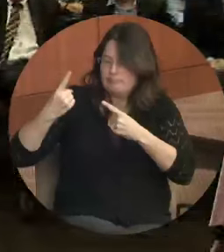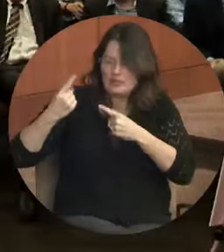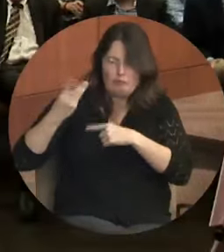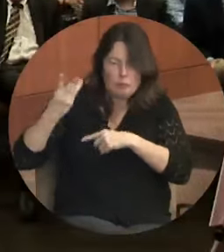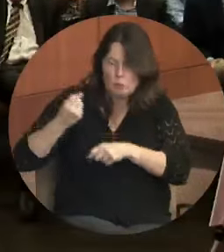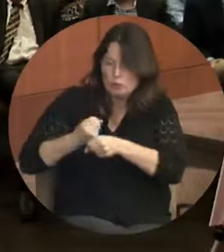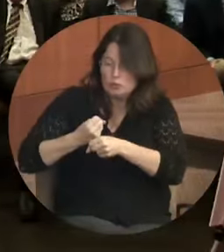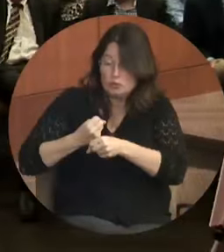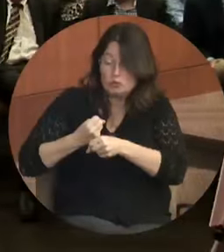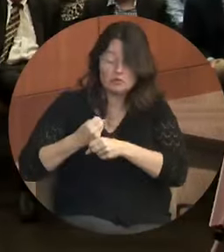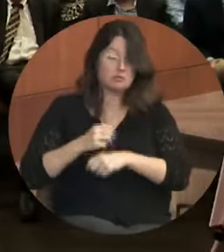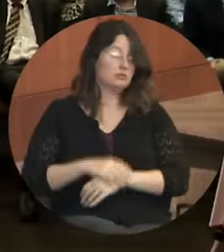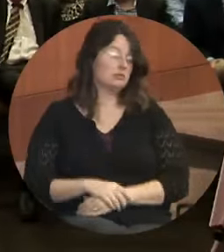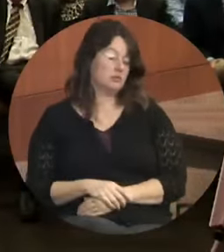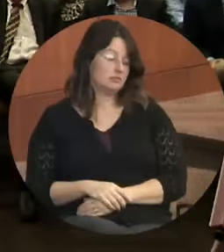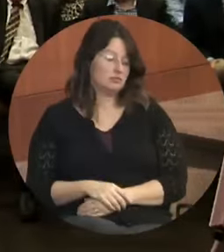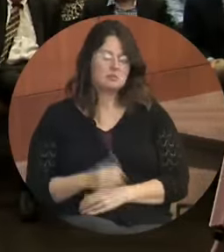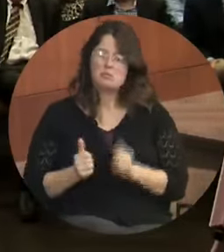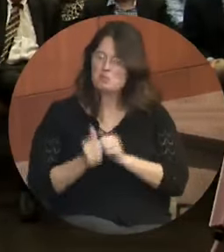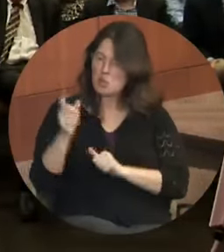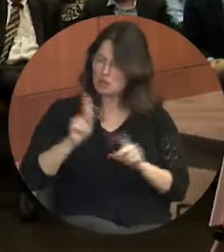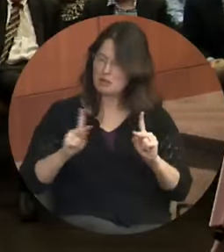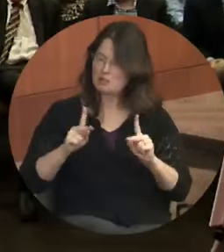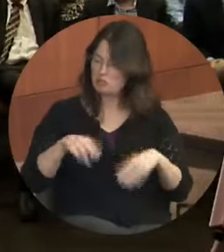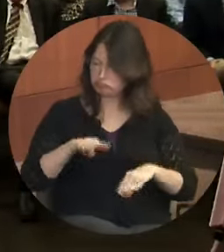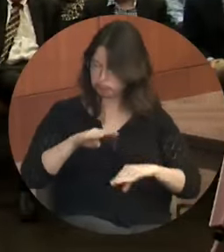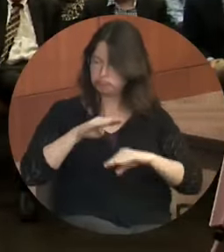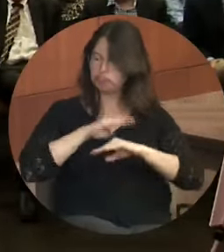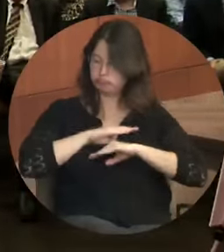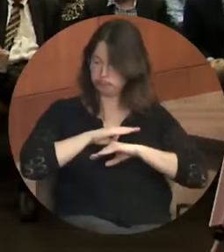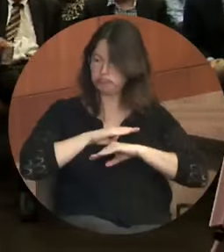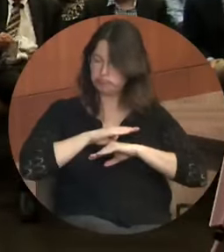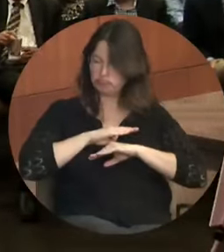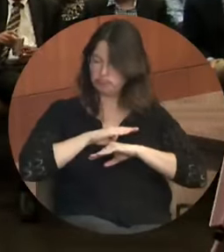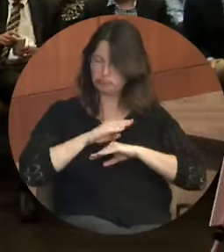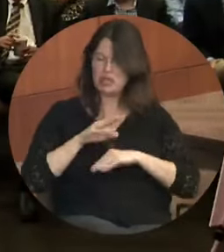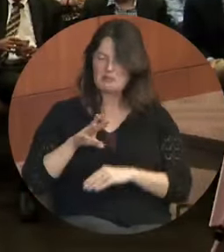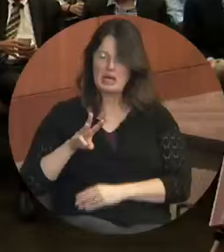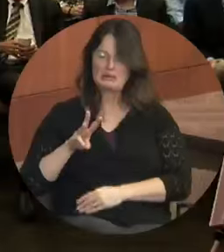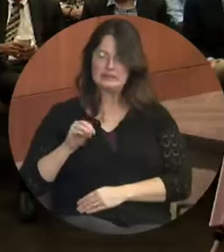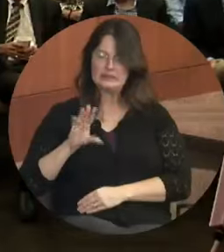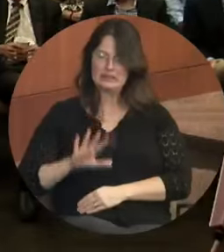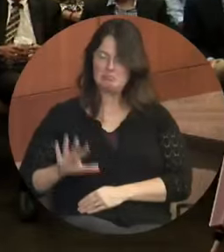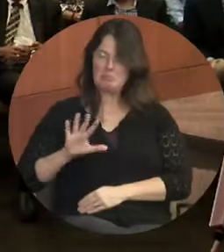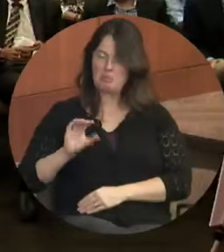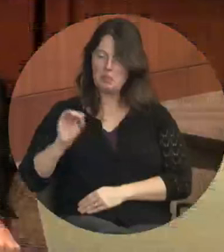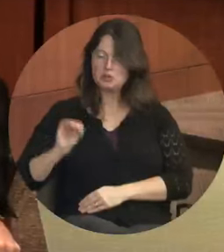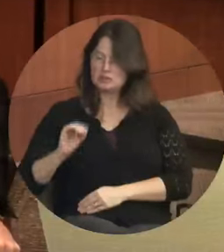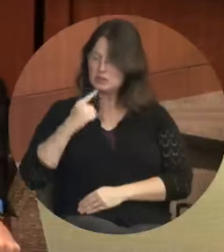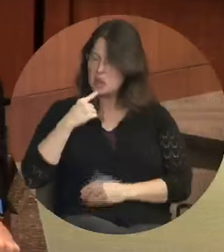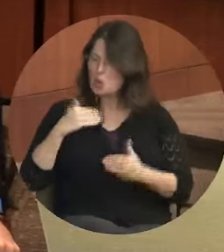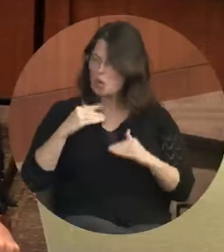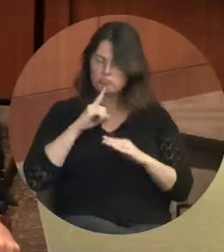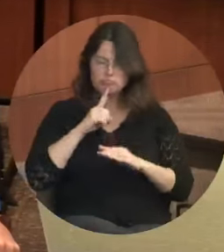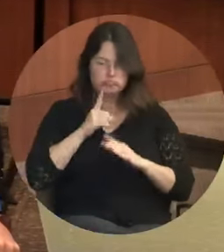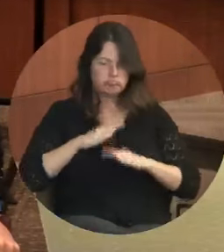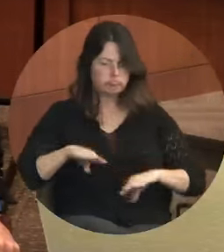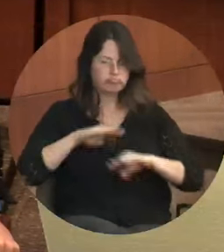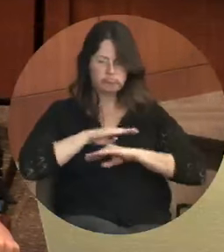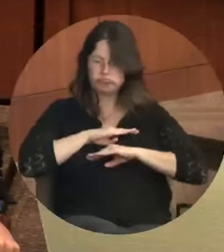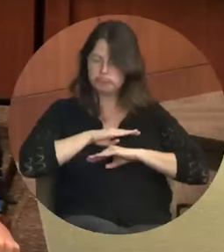in the most recent survey said they were satisfied or very satisfied with the quality of life they've made here.